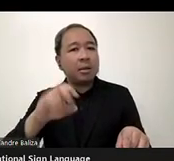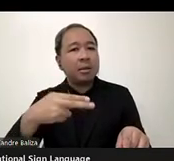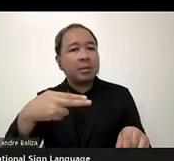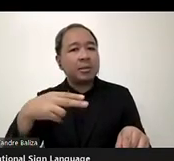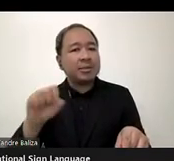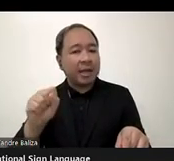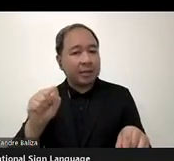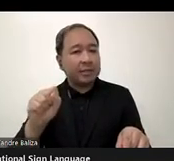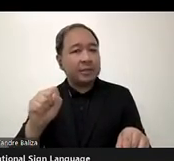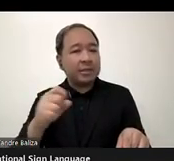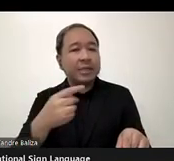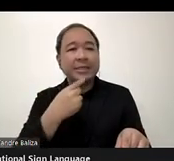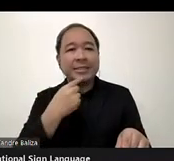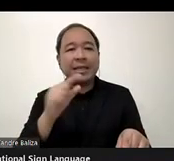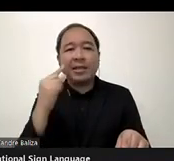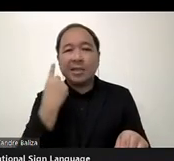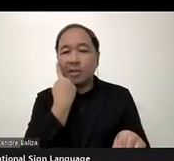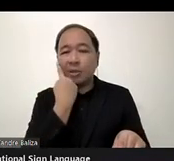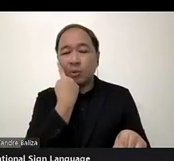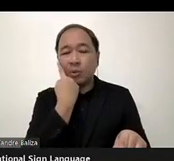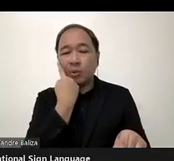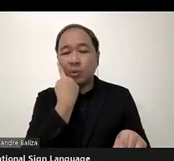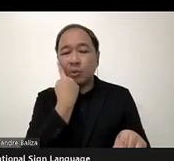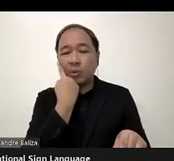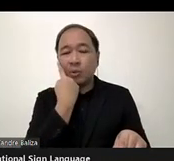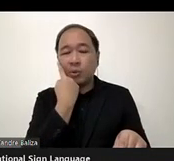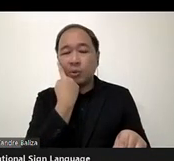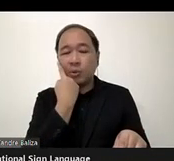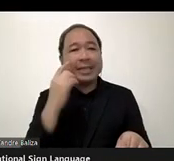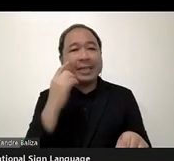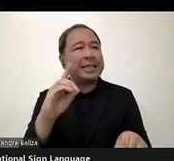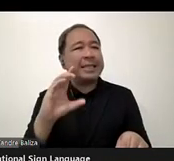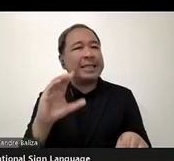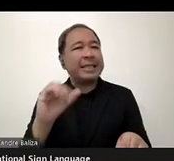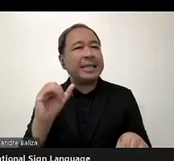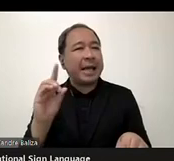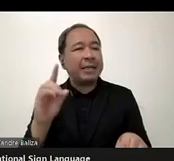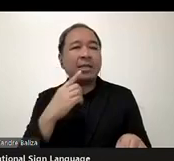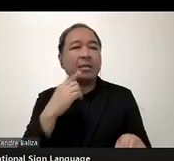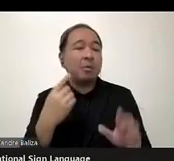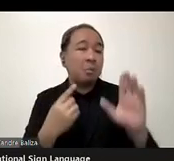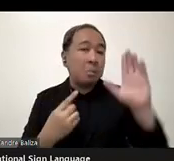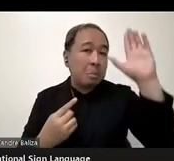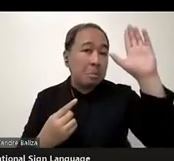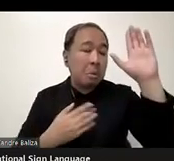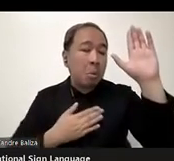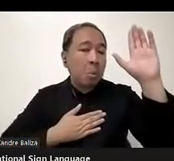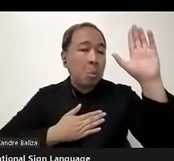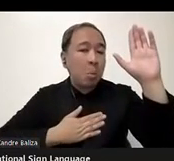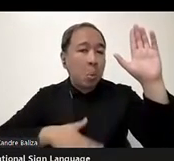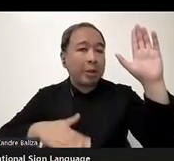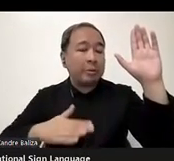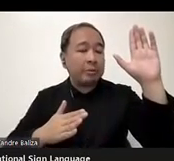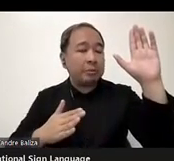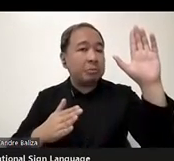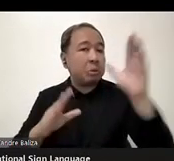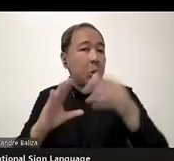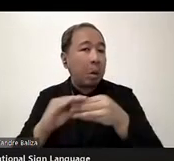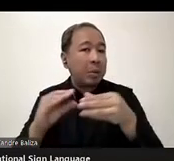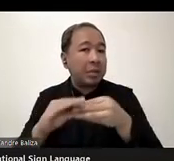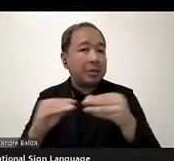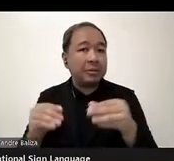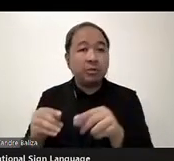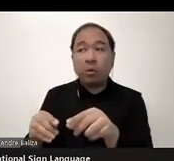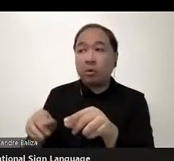had said a little earlier that there were some comments that she would like to make. Oh, Andrea, are you still online? Oh, If you